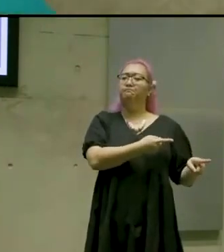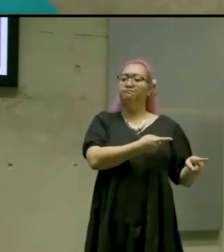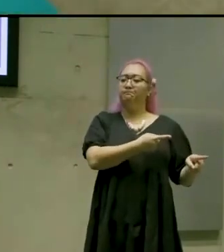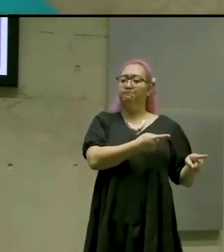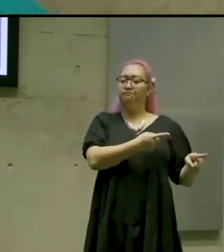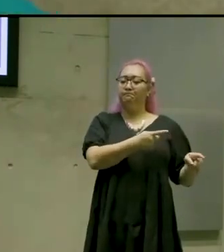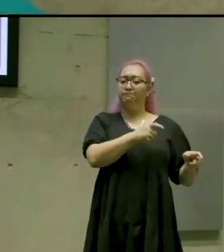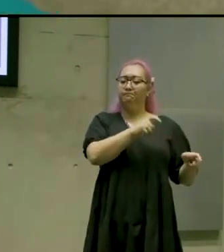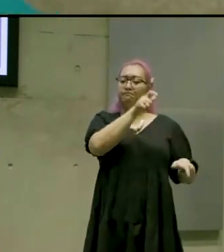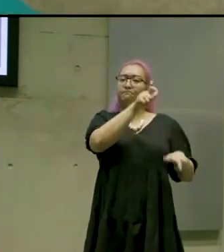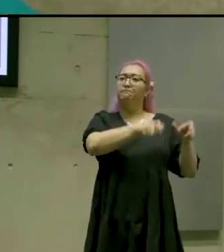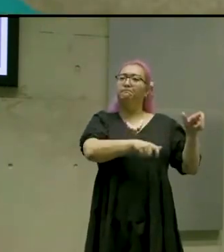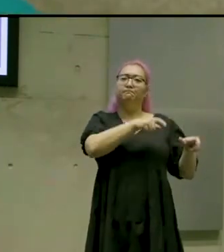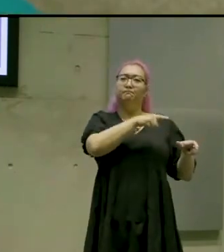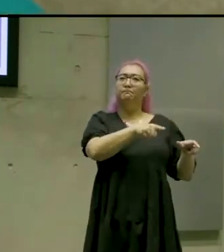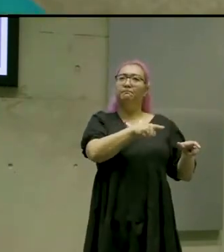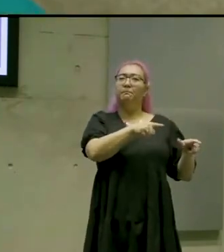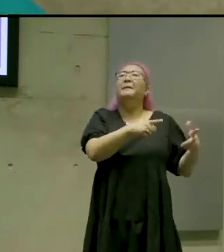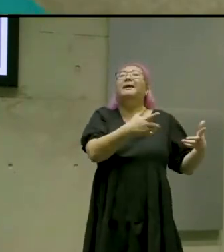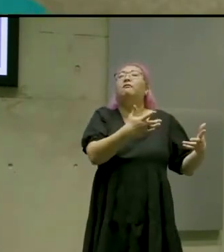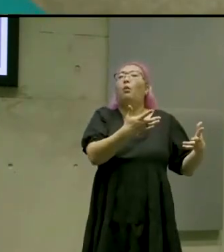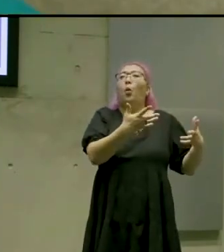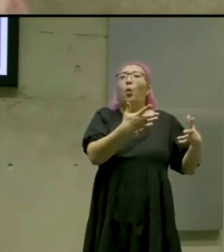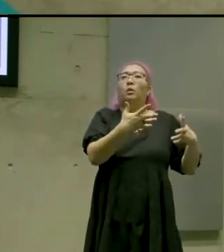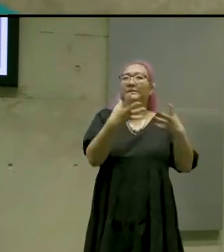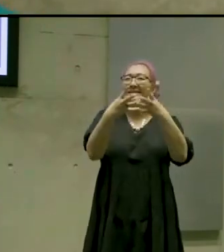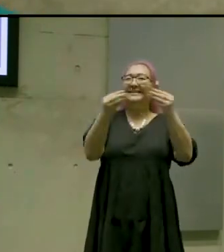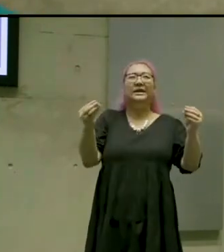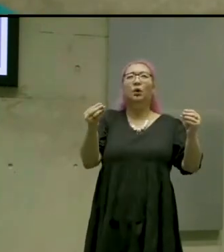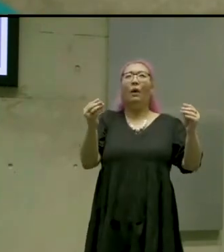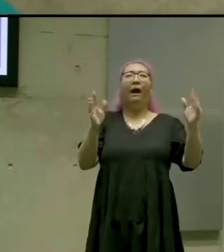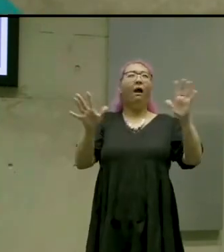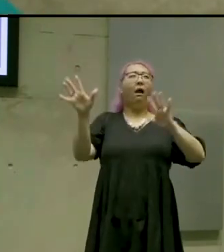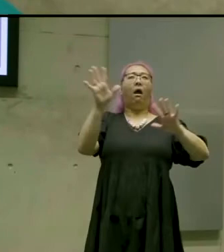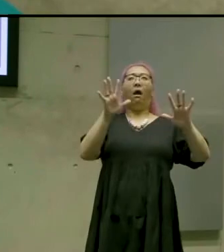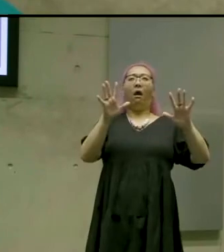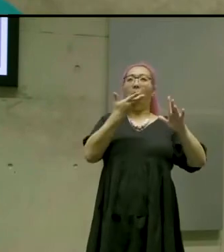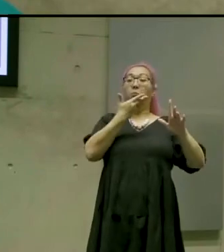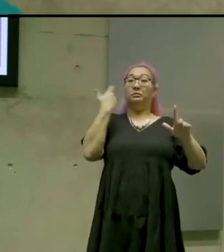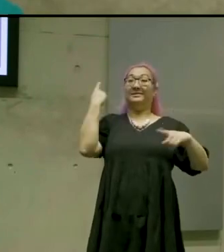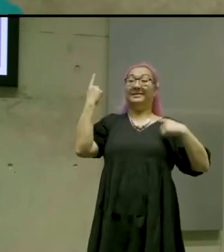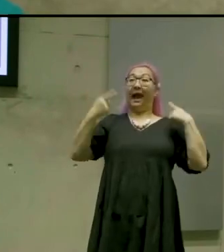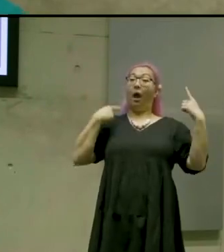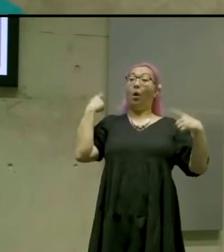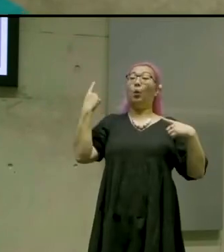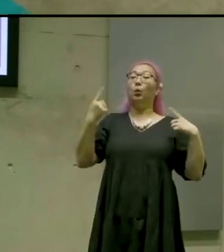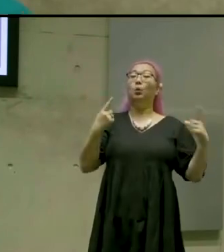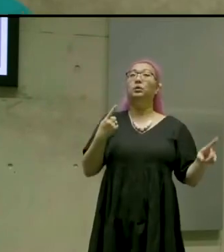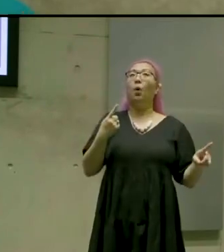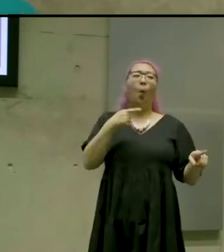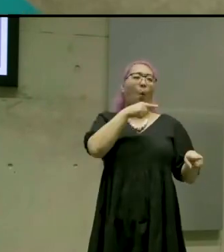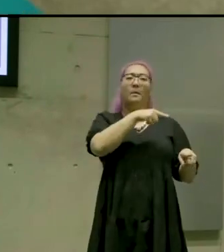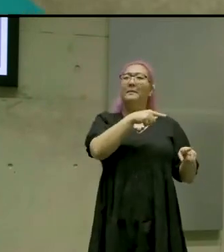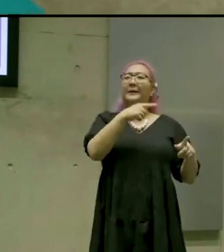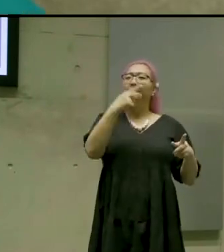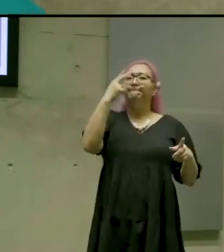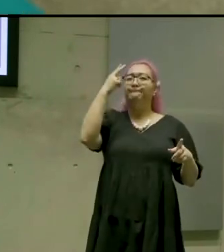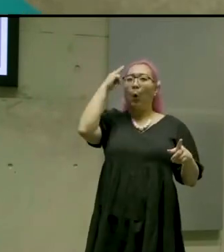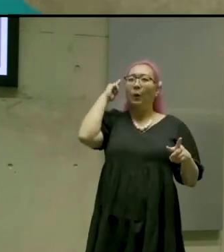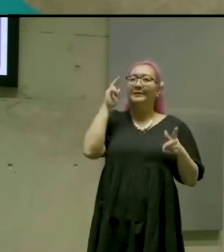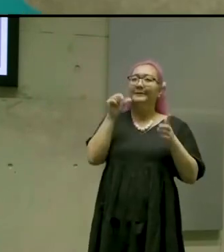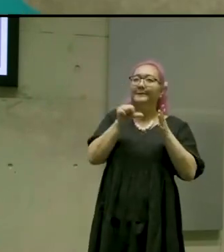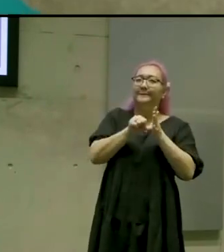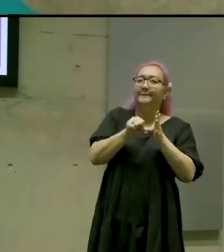they don't have any sight or players who maybe struggle with context so more in the cognitive group sort of they need that